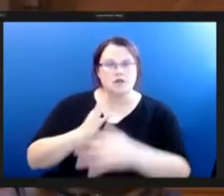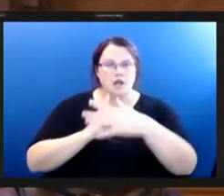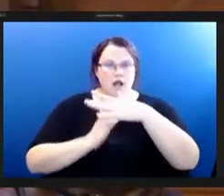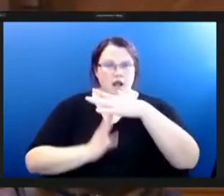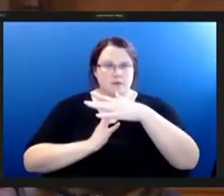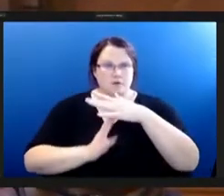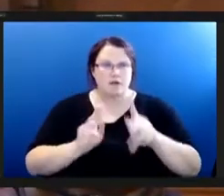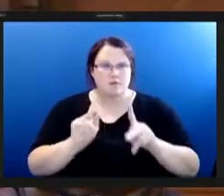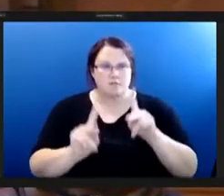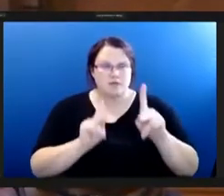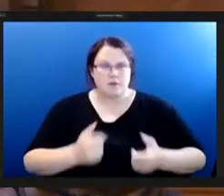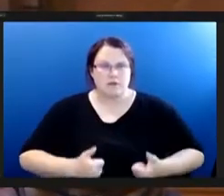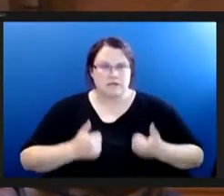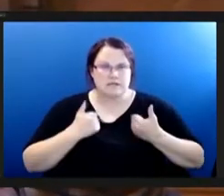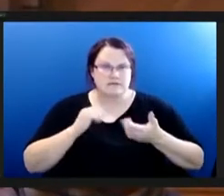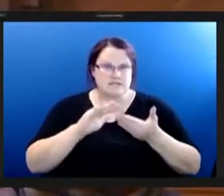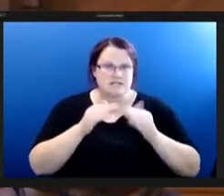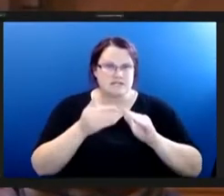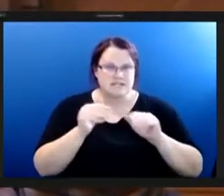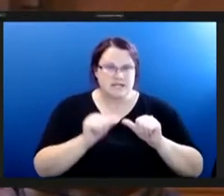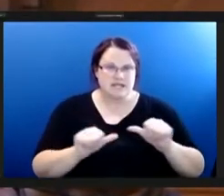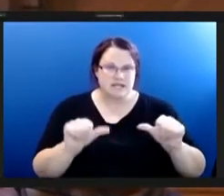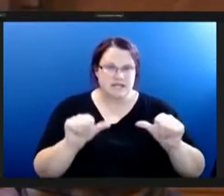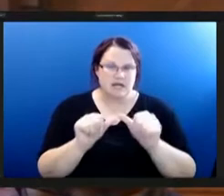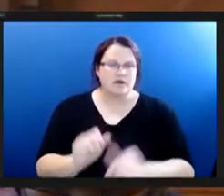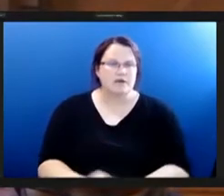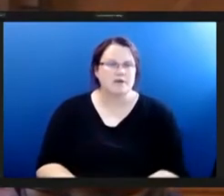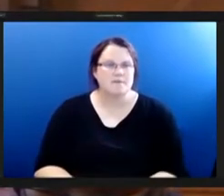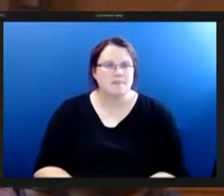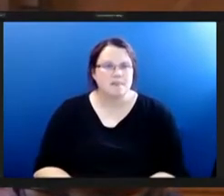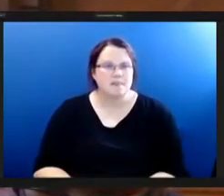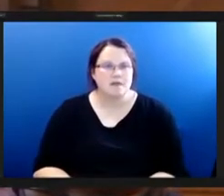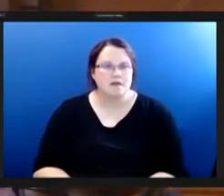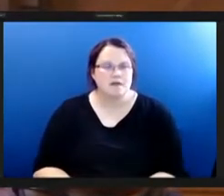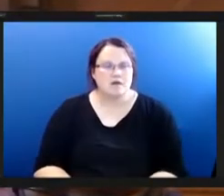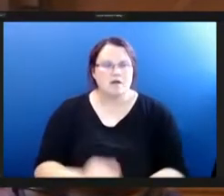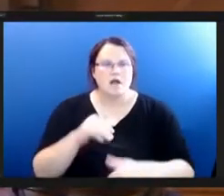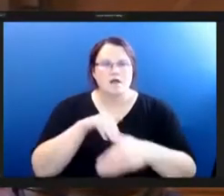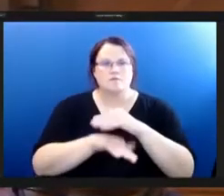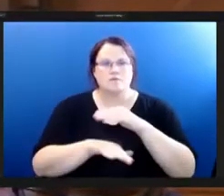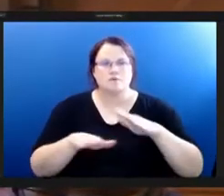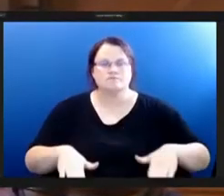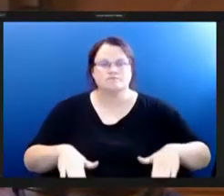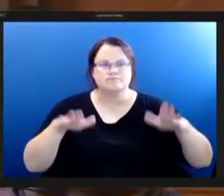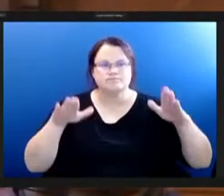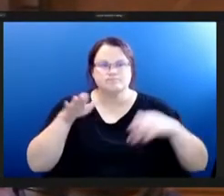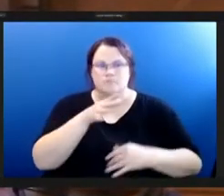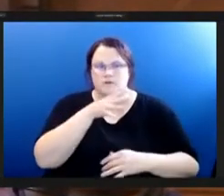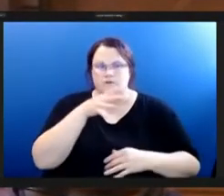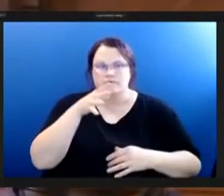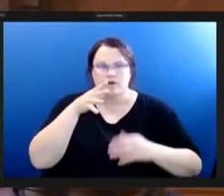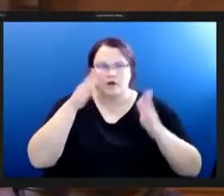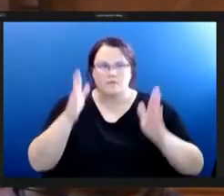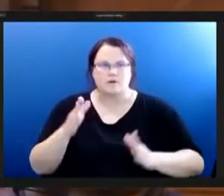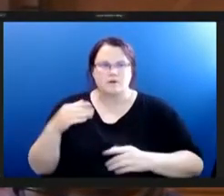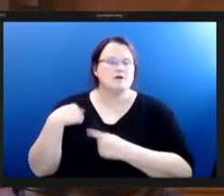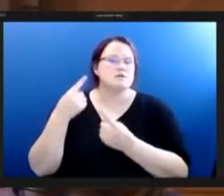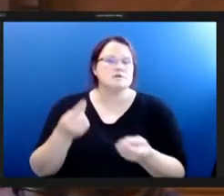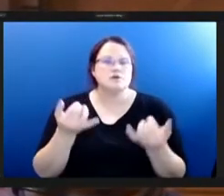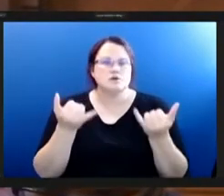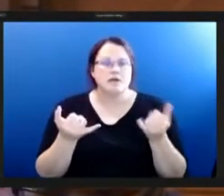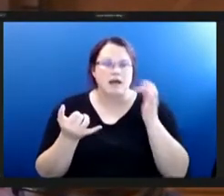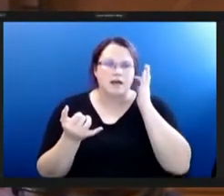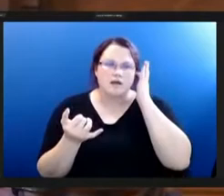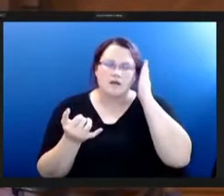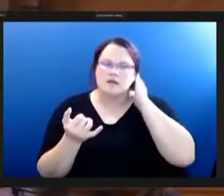live in the city area uh i was born and grew up as a farmer until right now with the